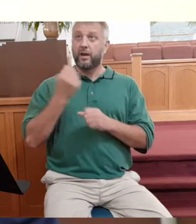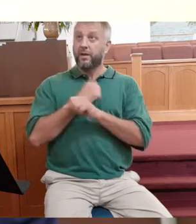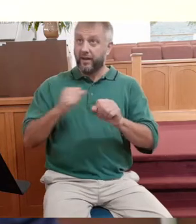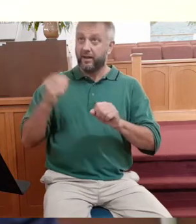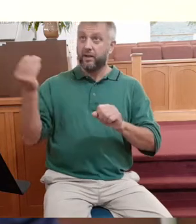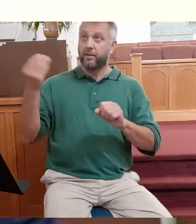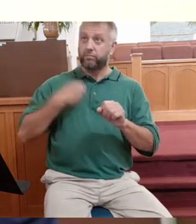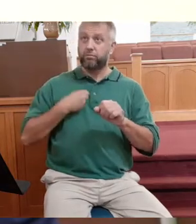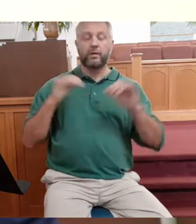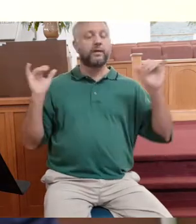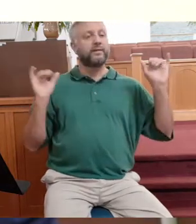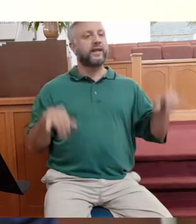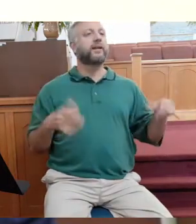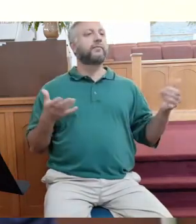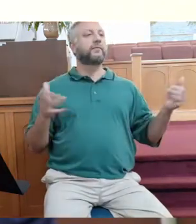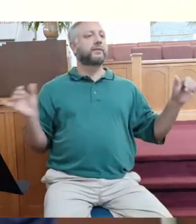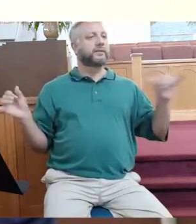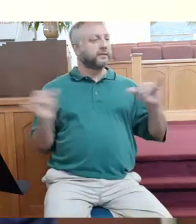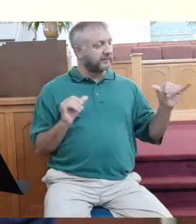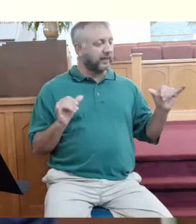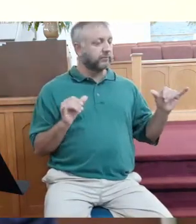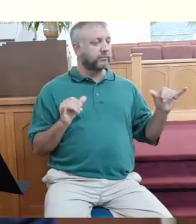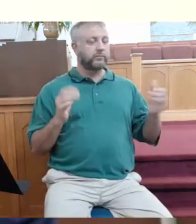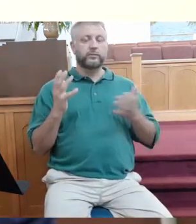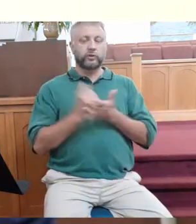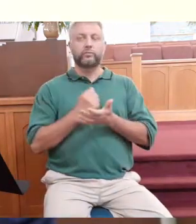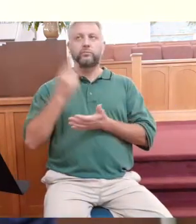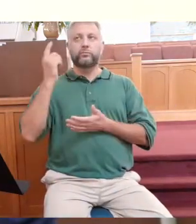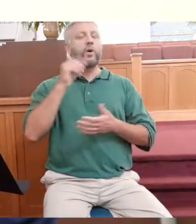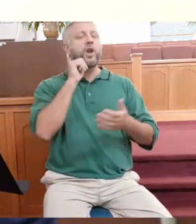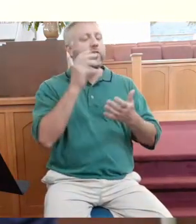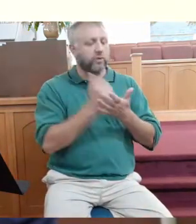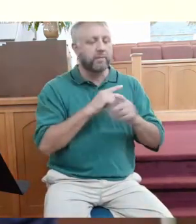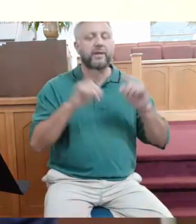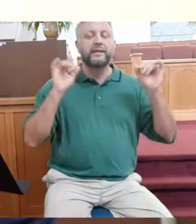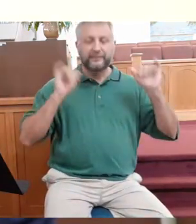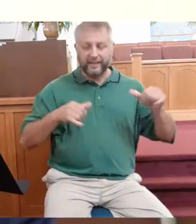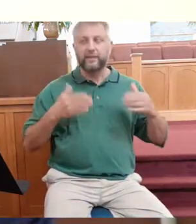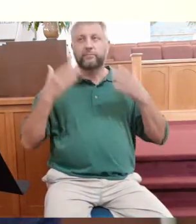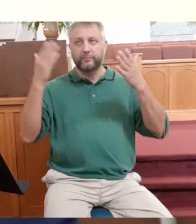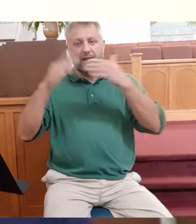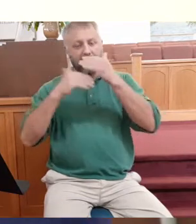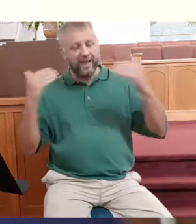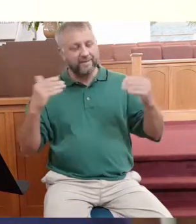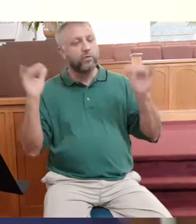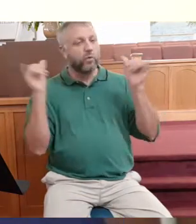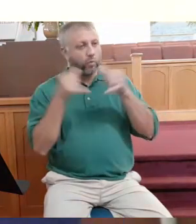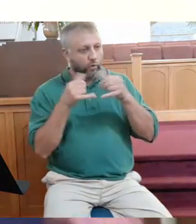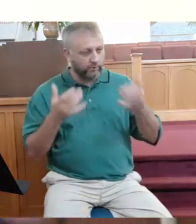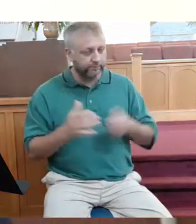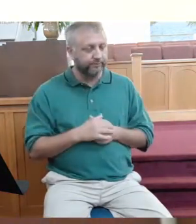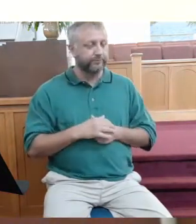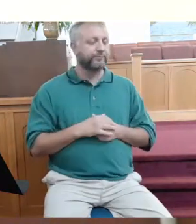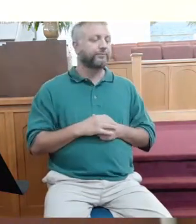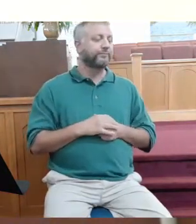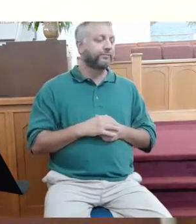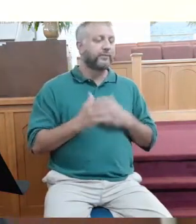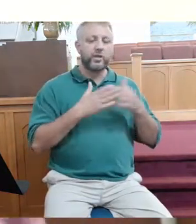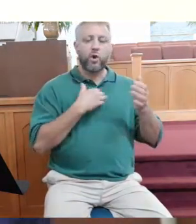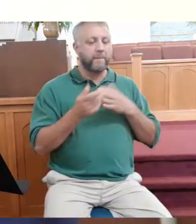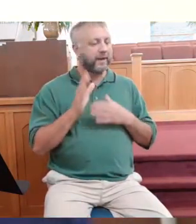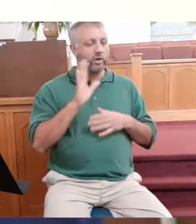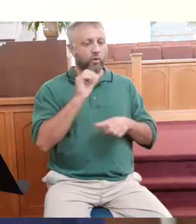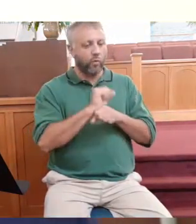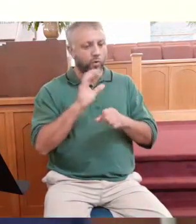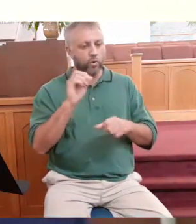I think this parable shows us a few things this morning. I'm going to give you three and we'll wrap it up. But I want to show you a couple of qualities. First, I want you to see two